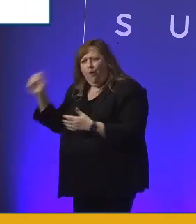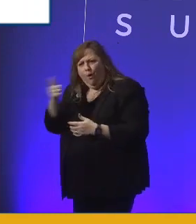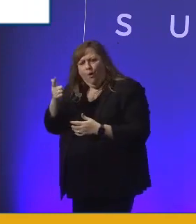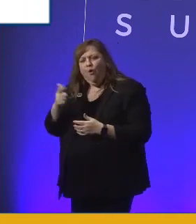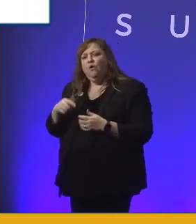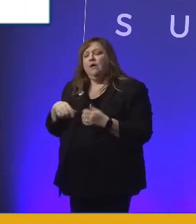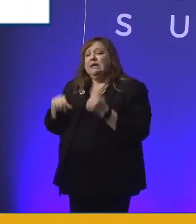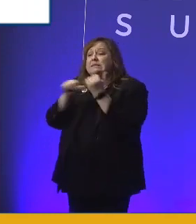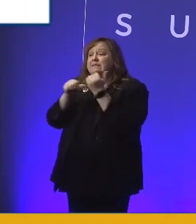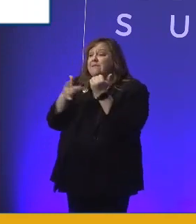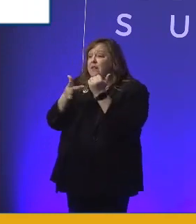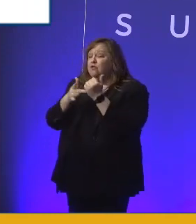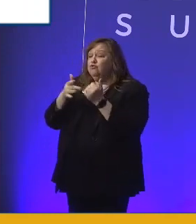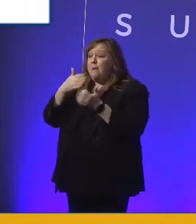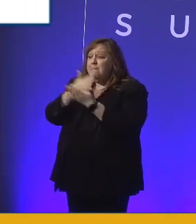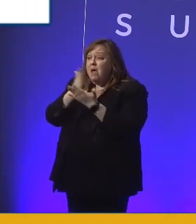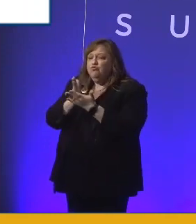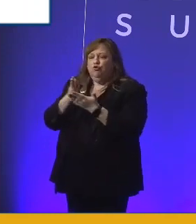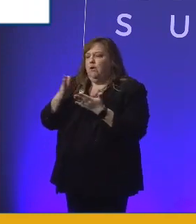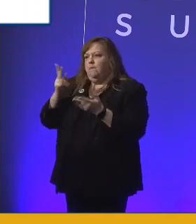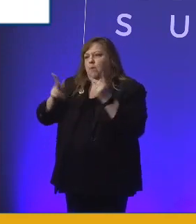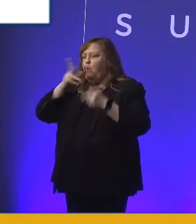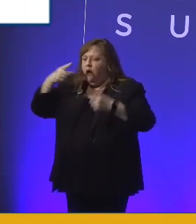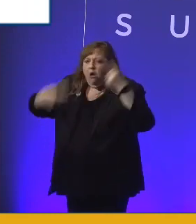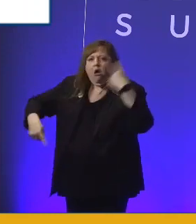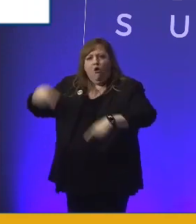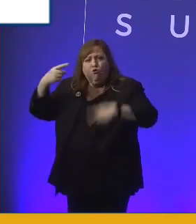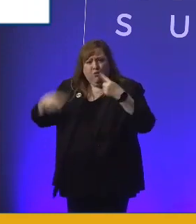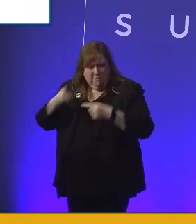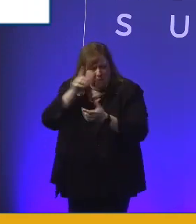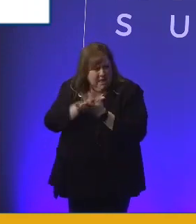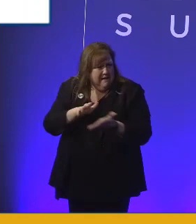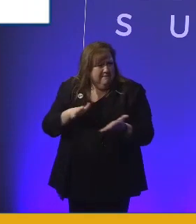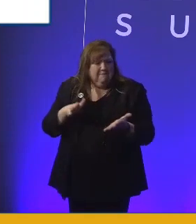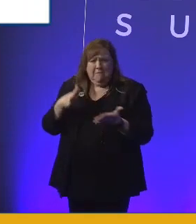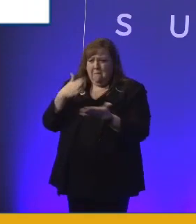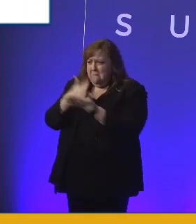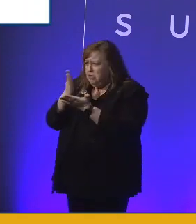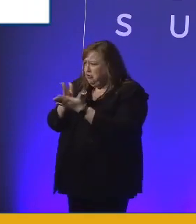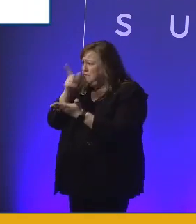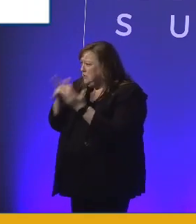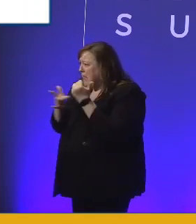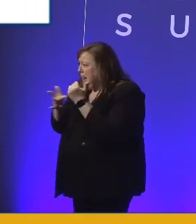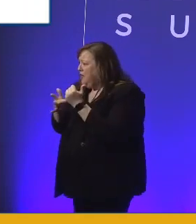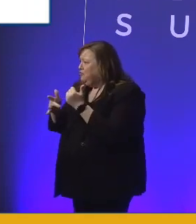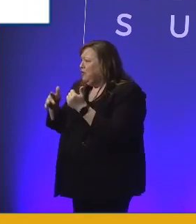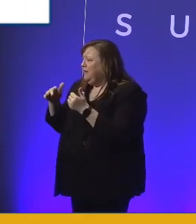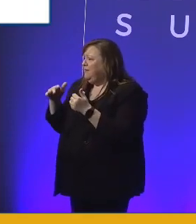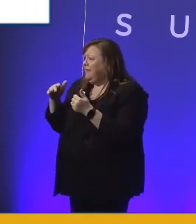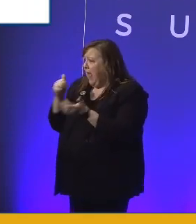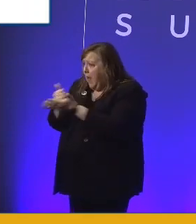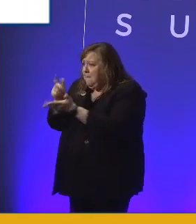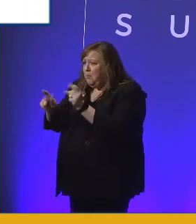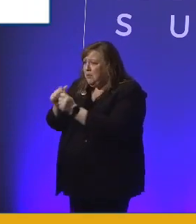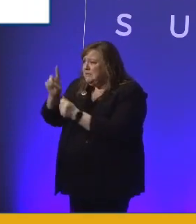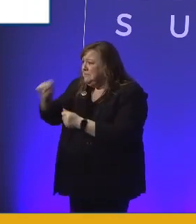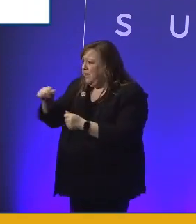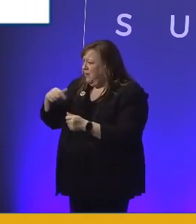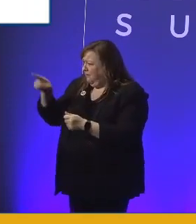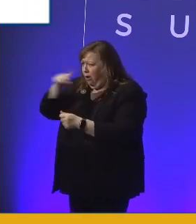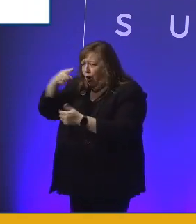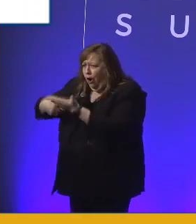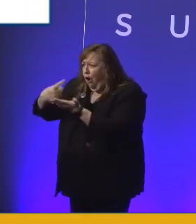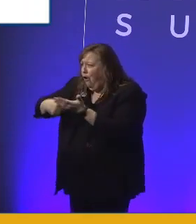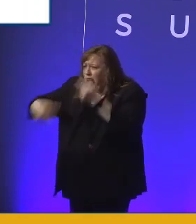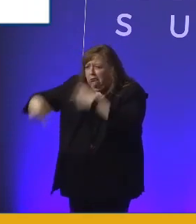technology budgets are often argued about. mean, can we believe we live in a world where budgets for technology that empowers people with disabilities is argued about